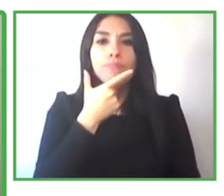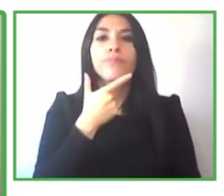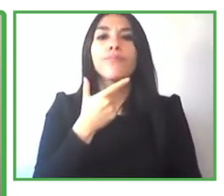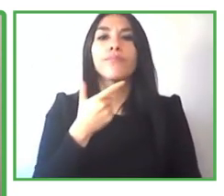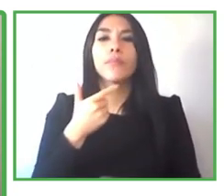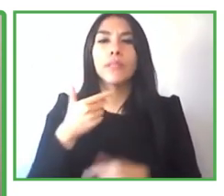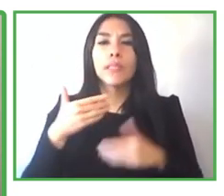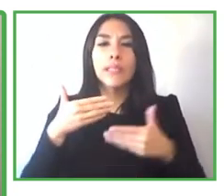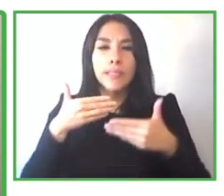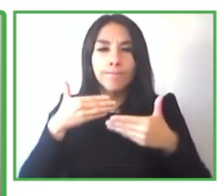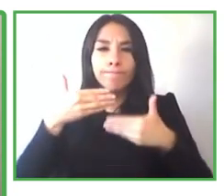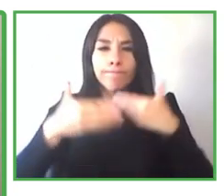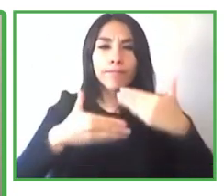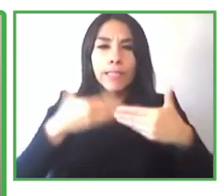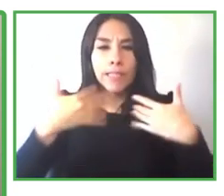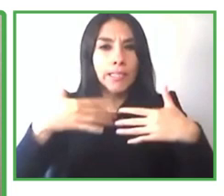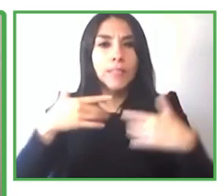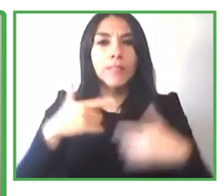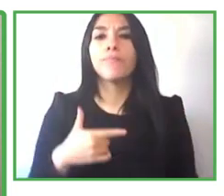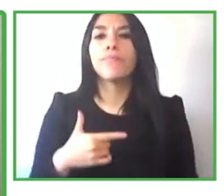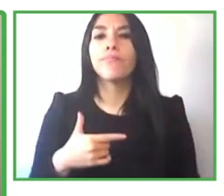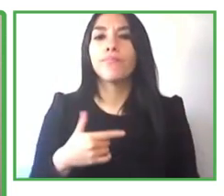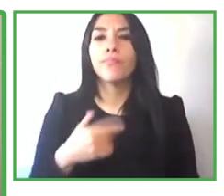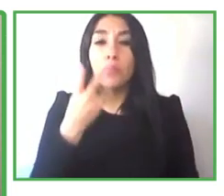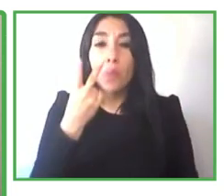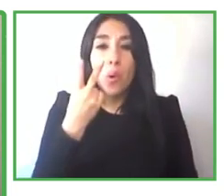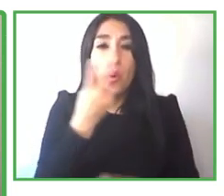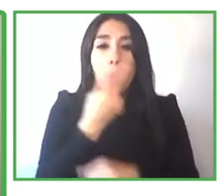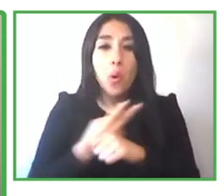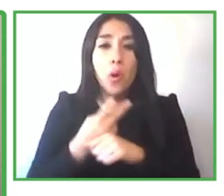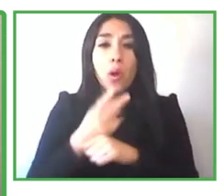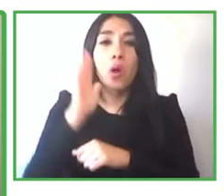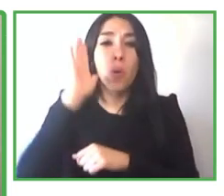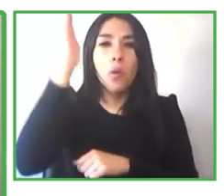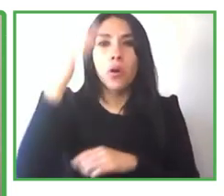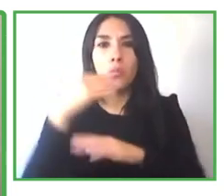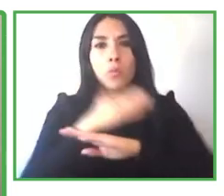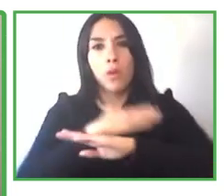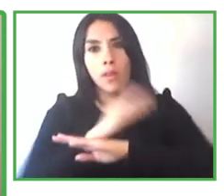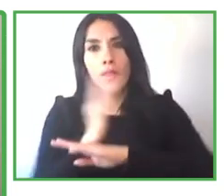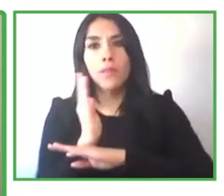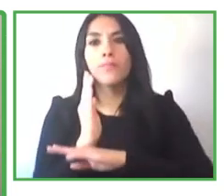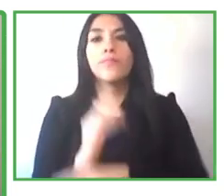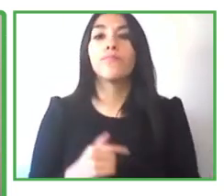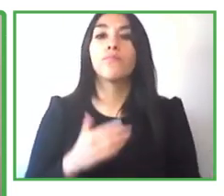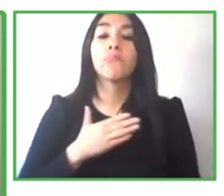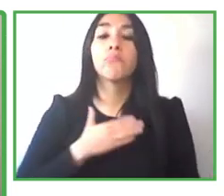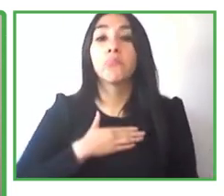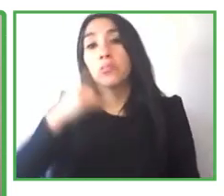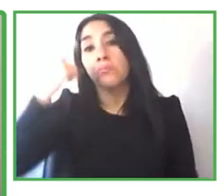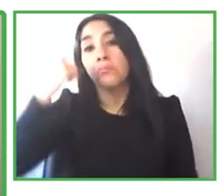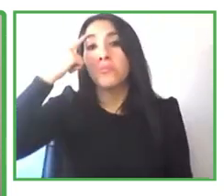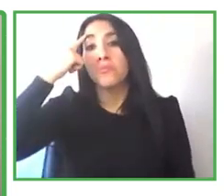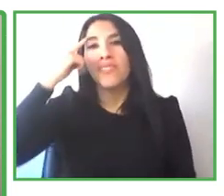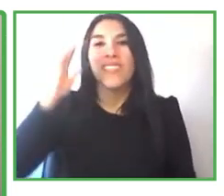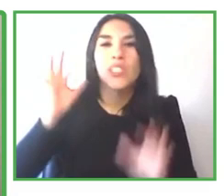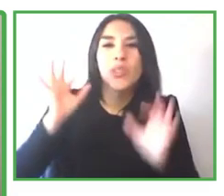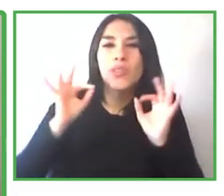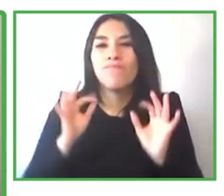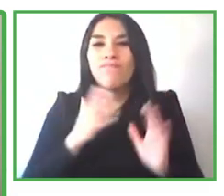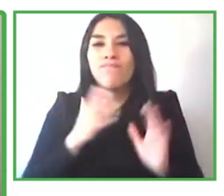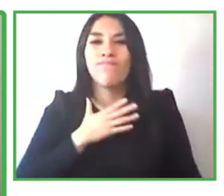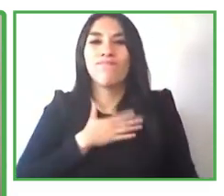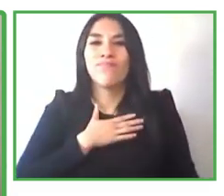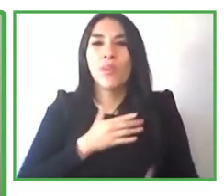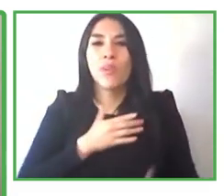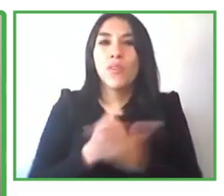thought i would just i thought i lost my spot so um i continued like the interview never happened and then the next